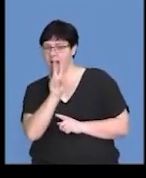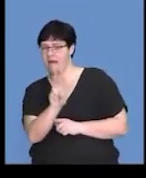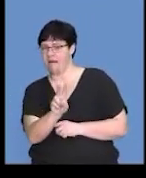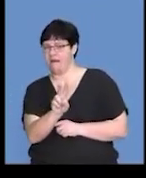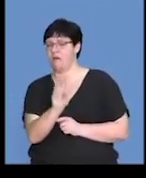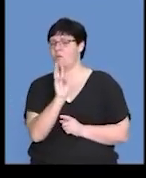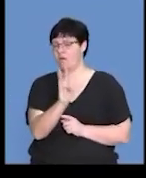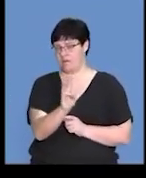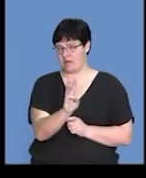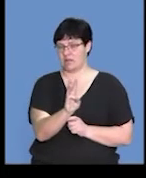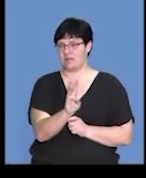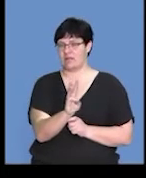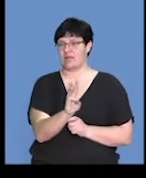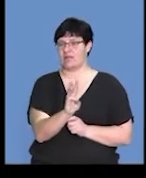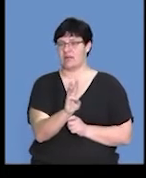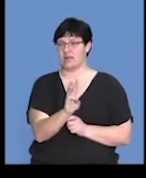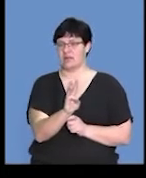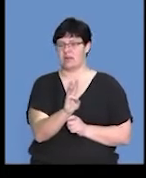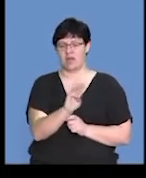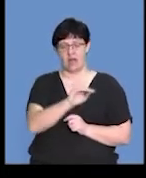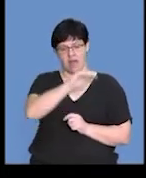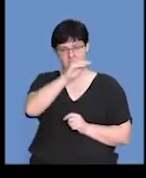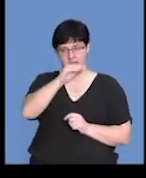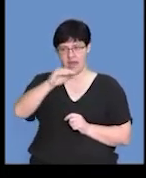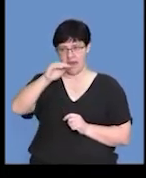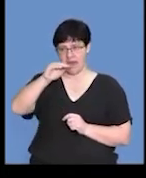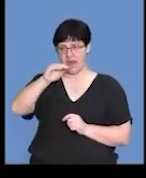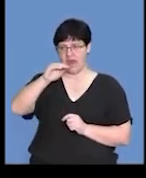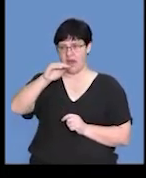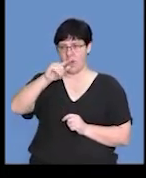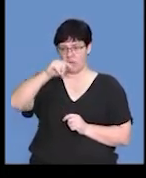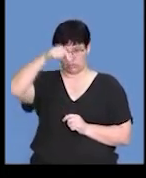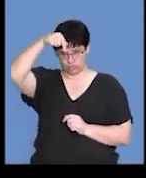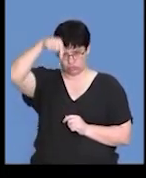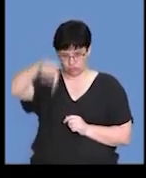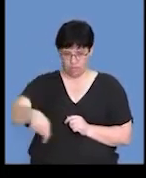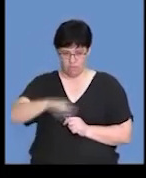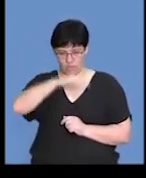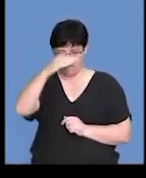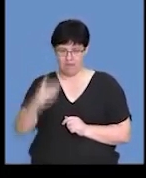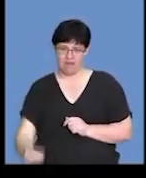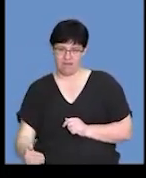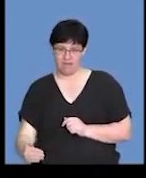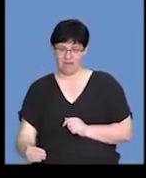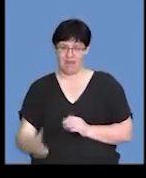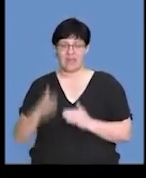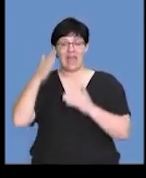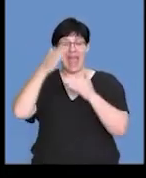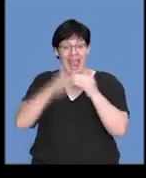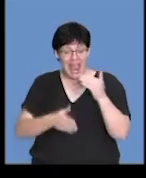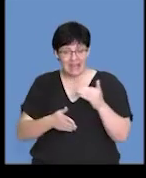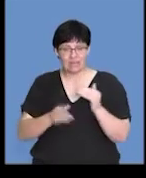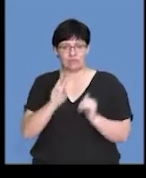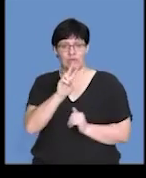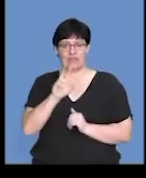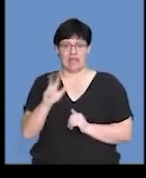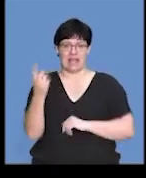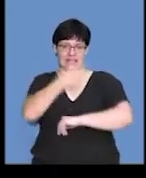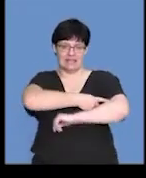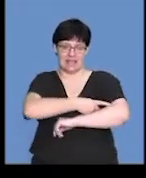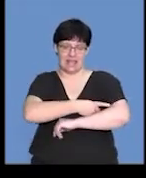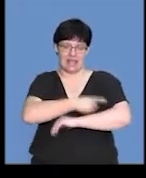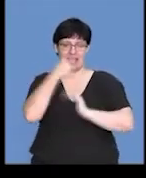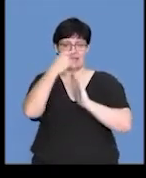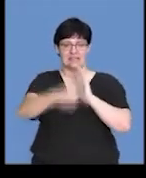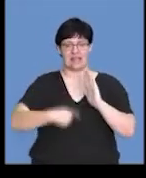there is a significant decrease or drop in the thickness towards the end of the 28-day cycle.